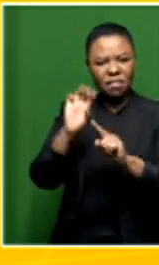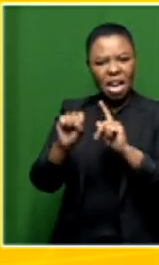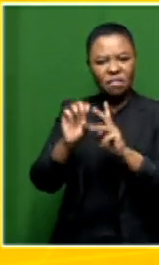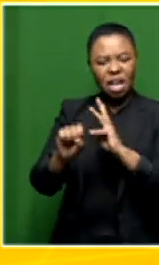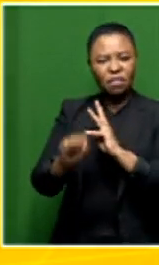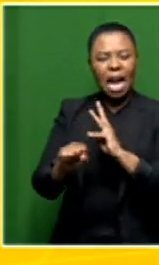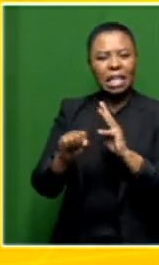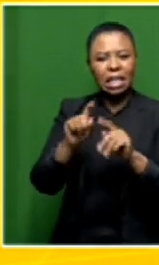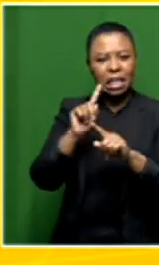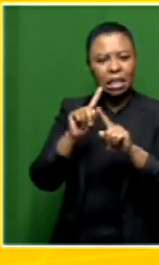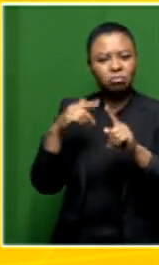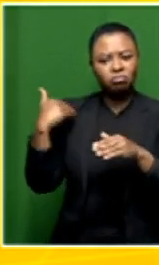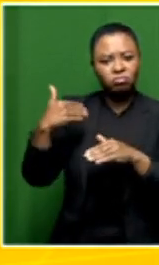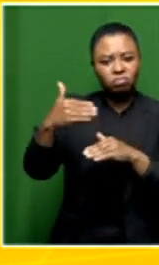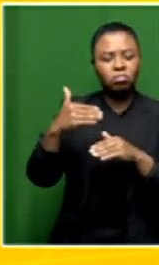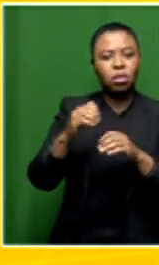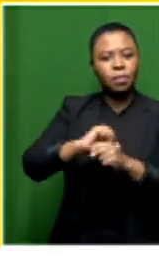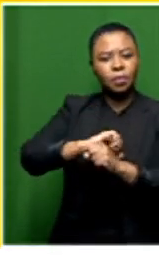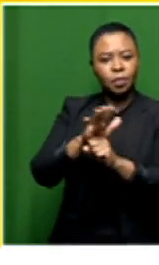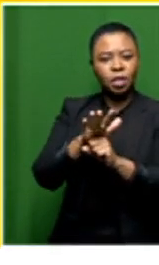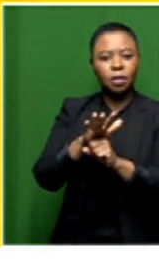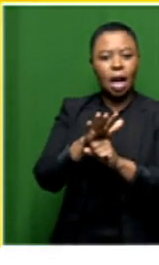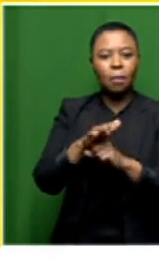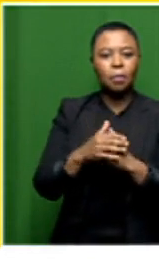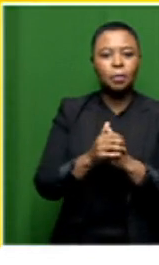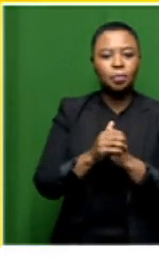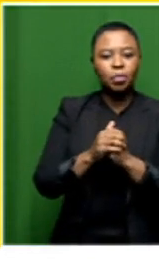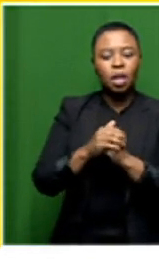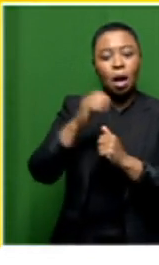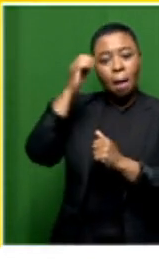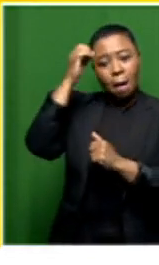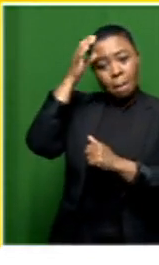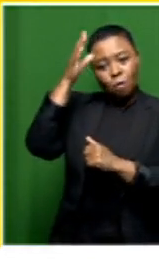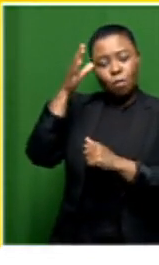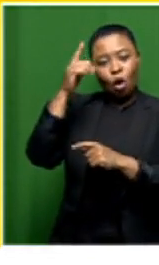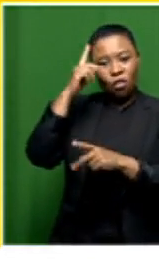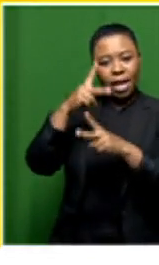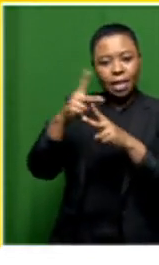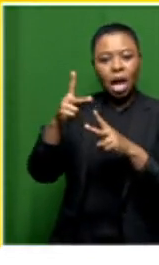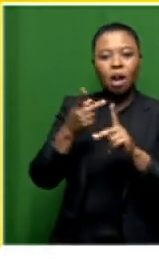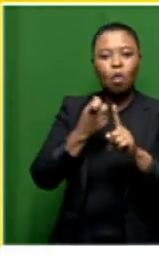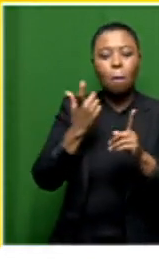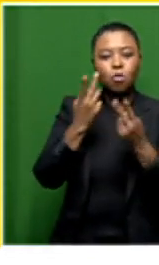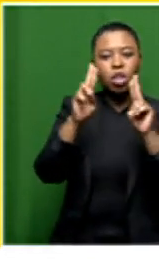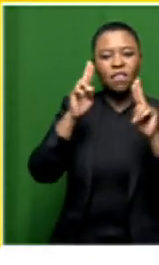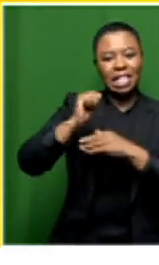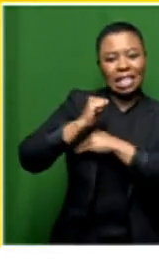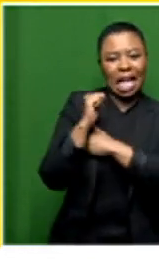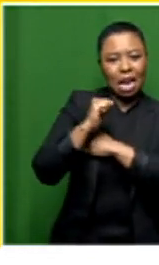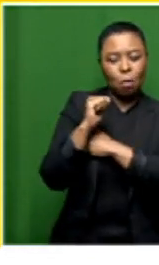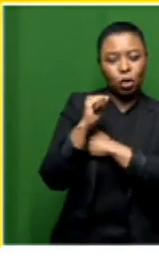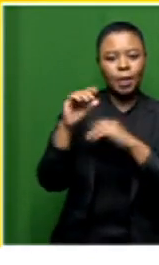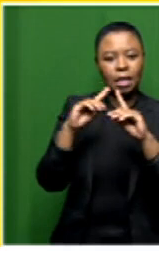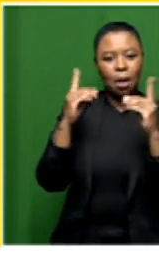long covert has now been published the study was done by professor risha pretorius from stellenbosch university's department